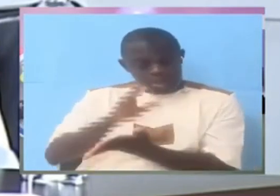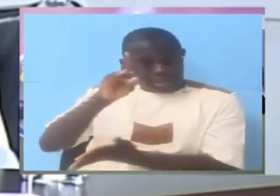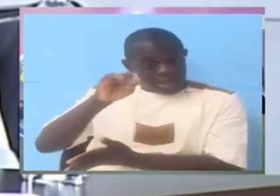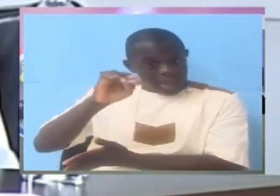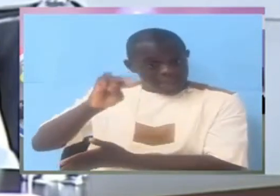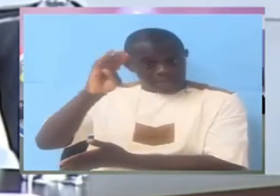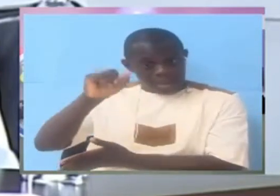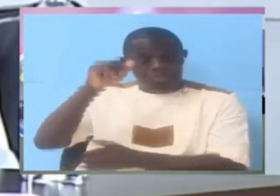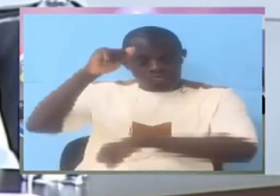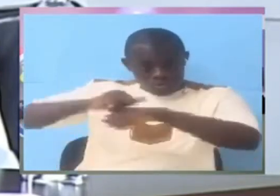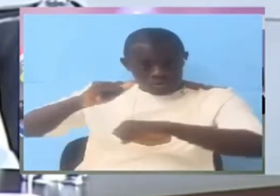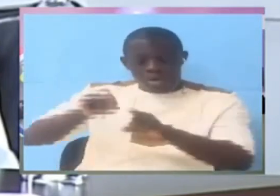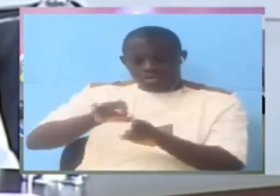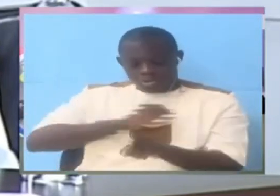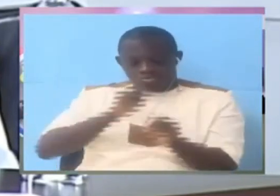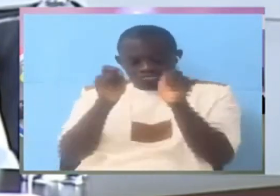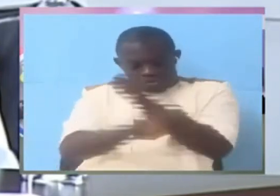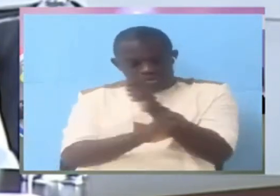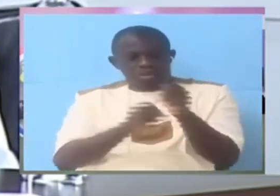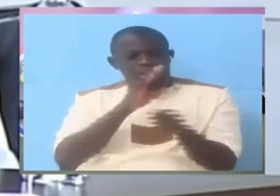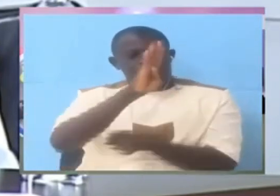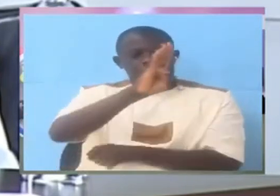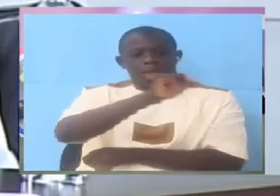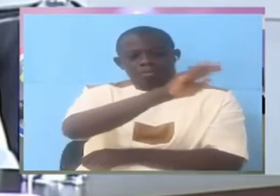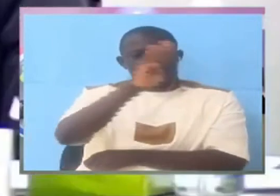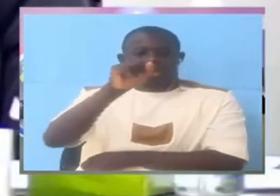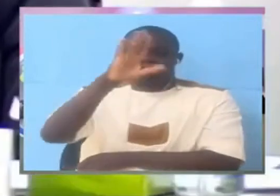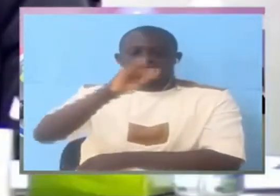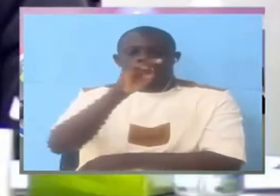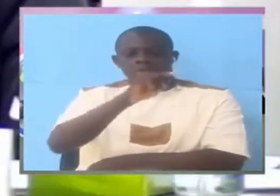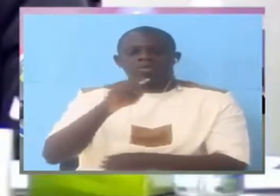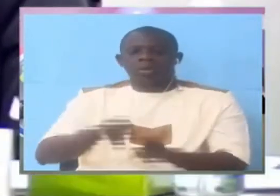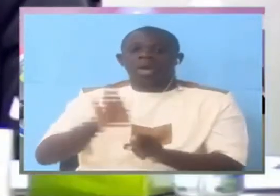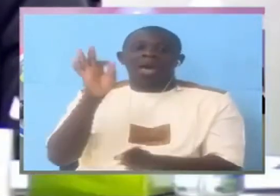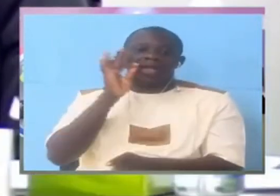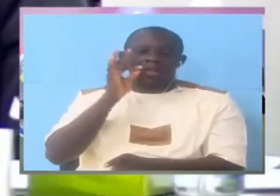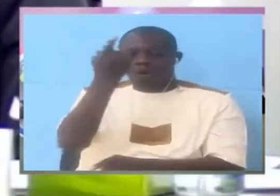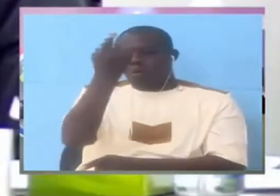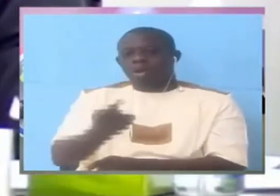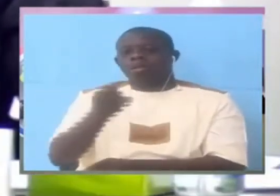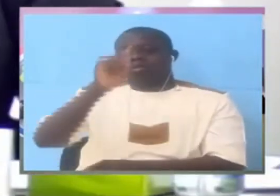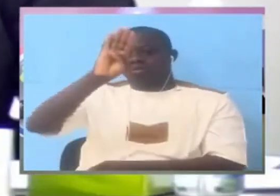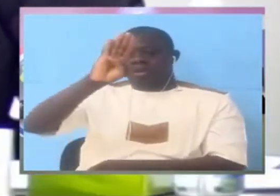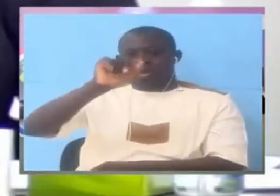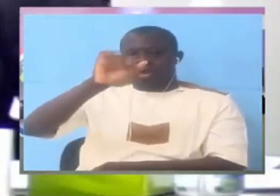Why would that answer could only be done by Mr. Sambajalo. But Sambajalo don't know if you're a job, you know. I don't know why. But